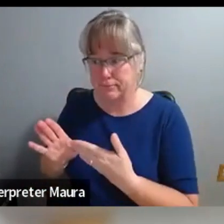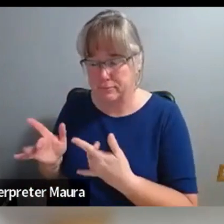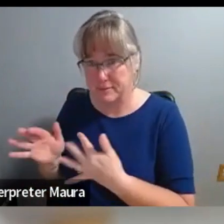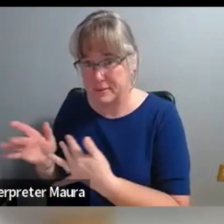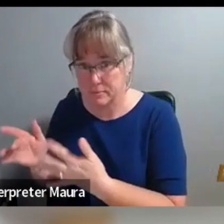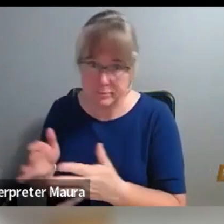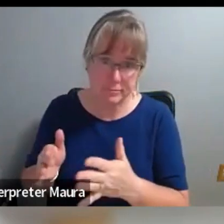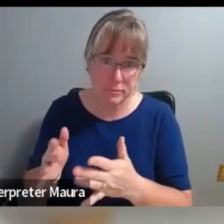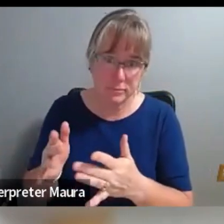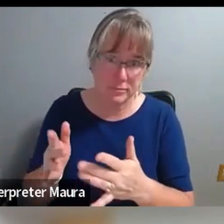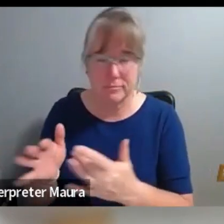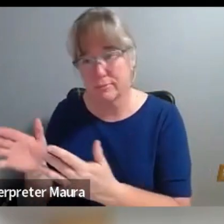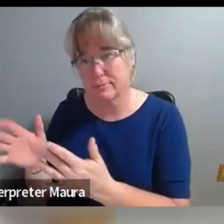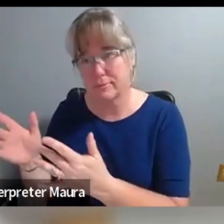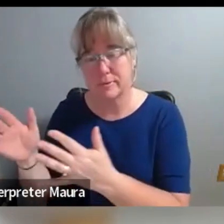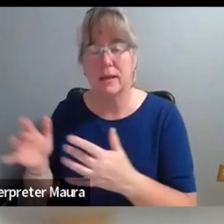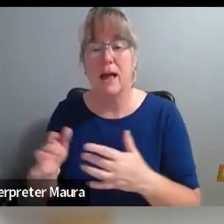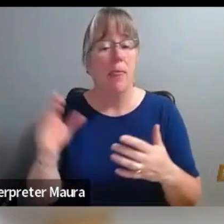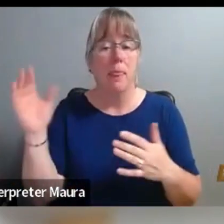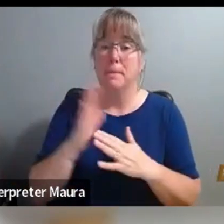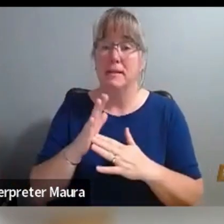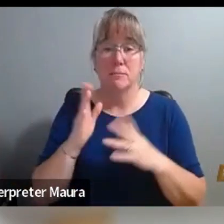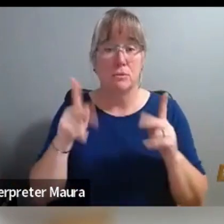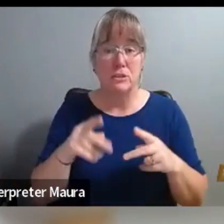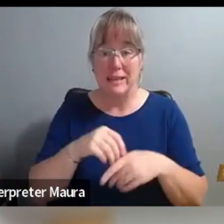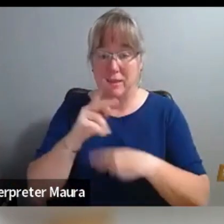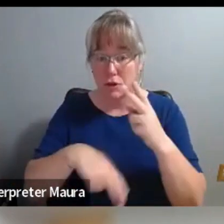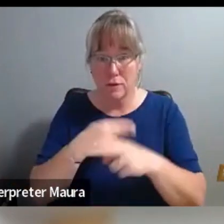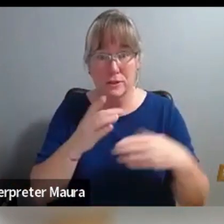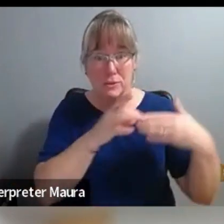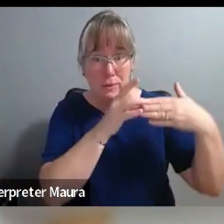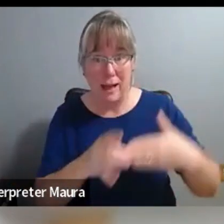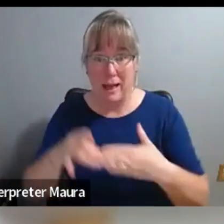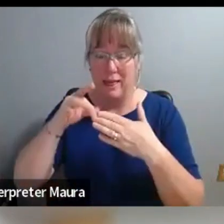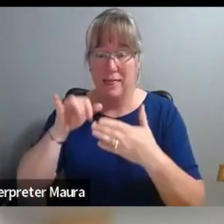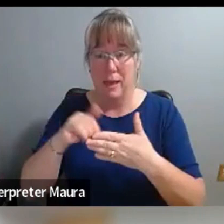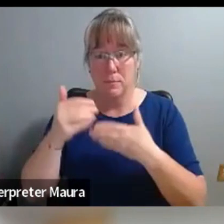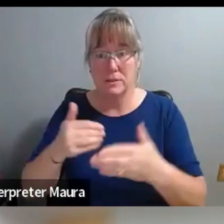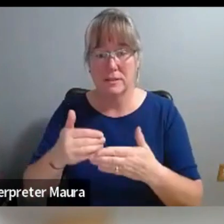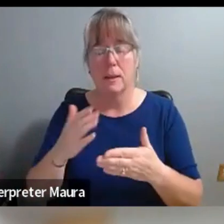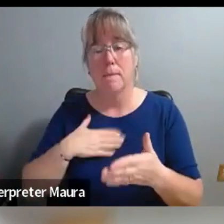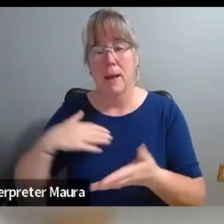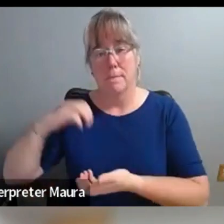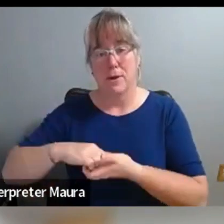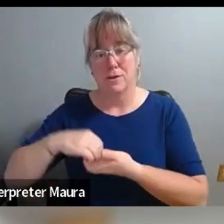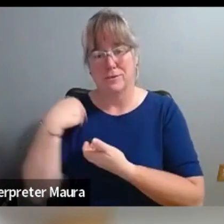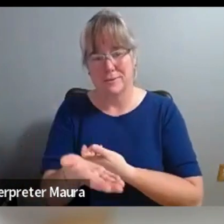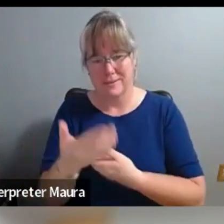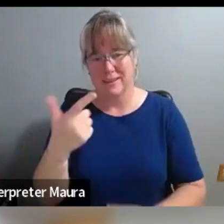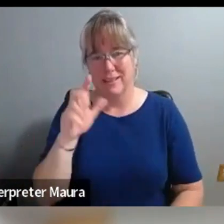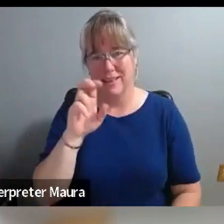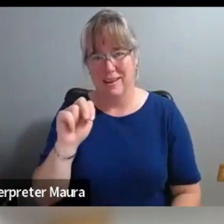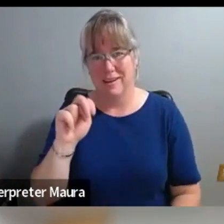person in the universe to guide anybody in that process is my partner right over there, Glenn North.